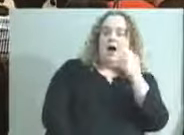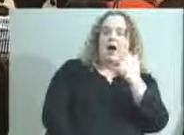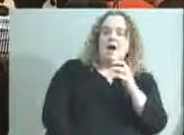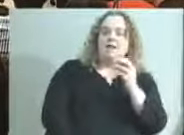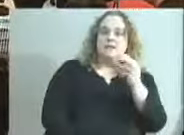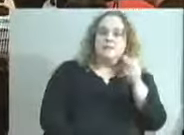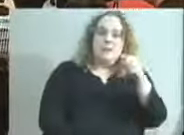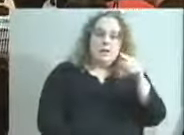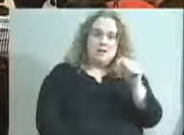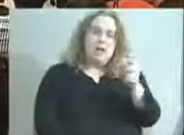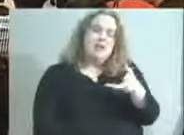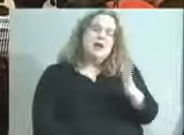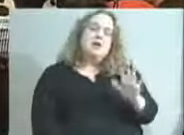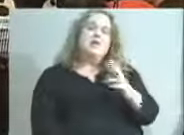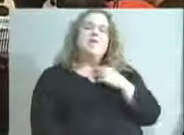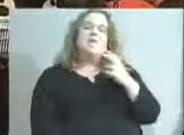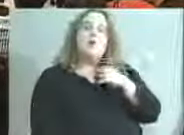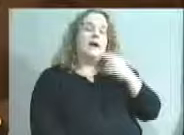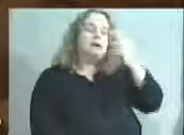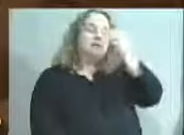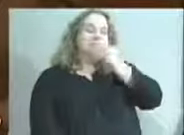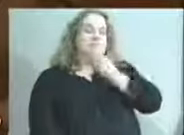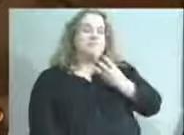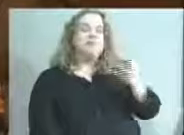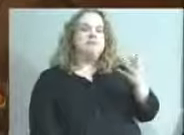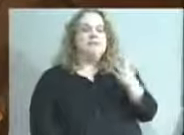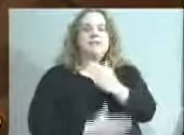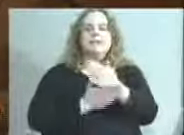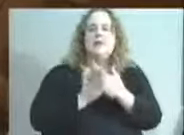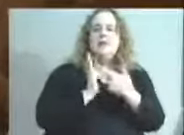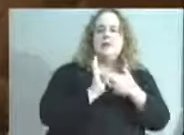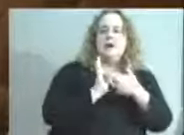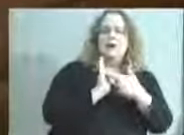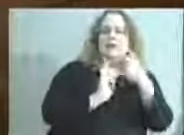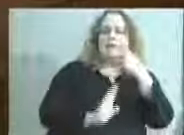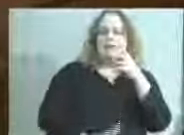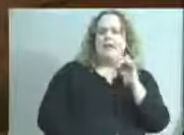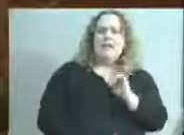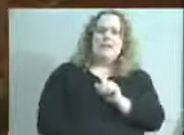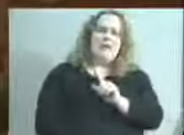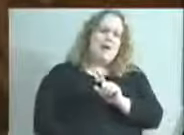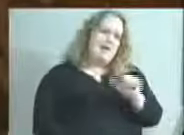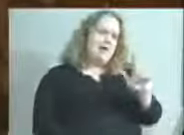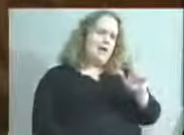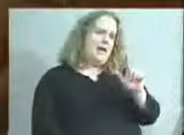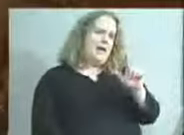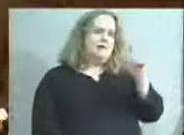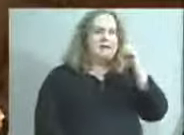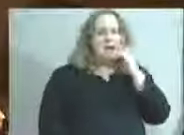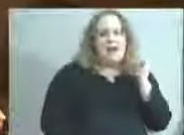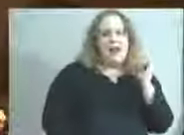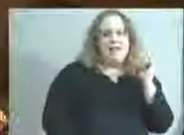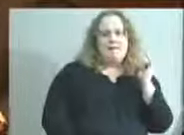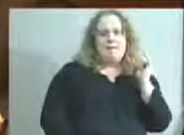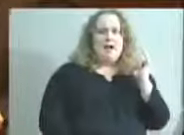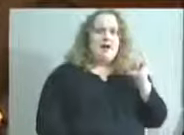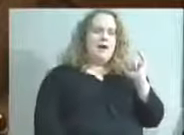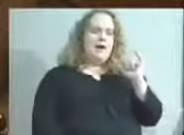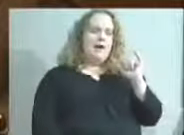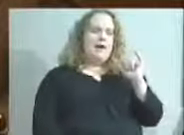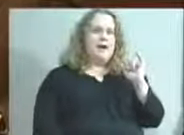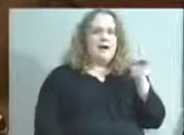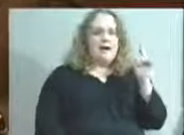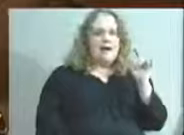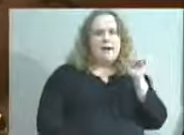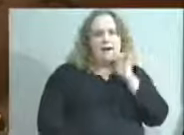let your voices be heard. You know, some of our representatives think that's all, you know, lefty, west coast kind of stuff. And the bottom line is